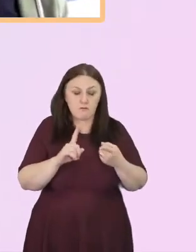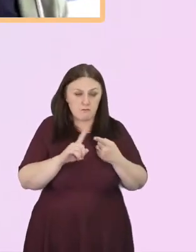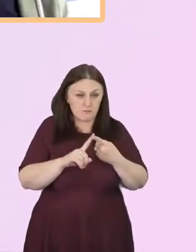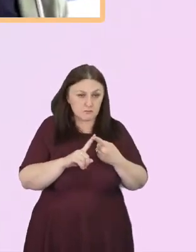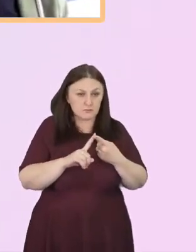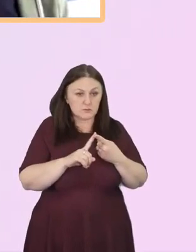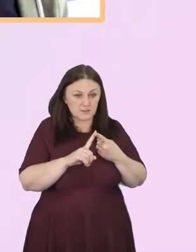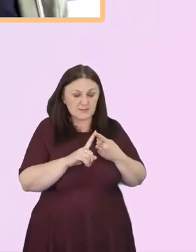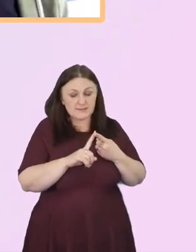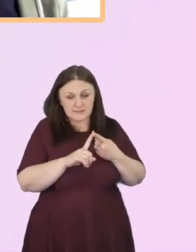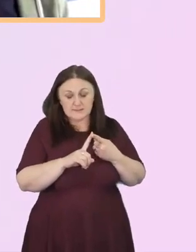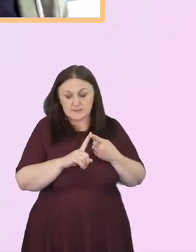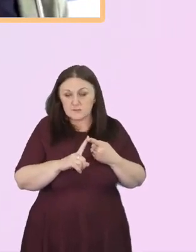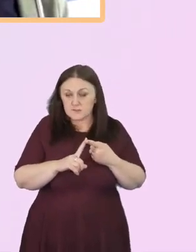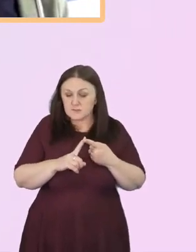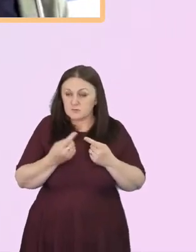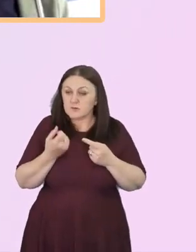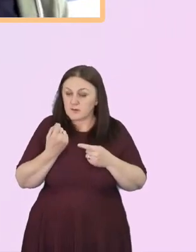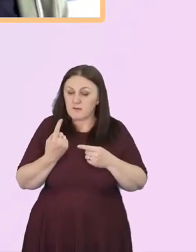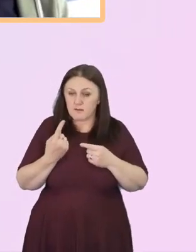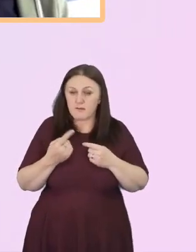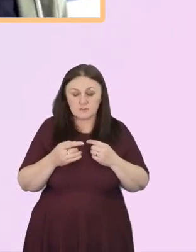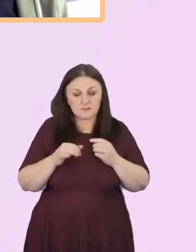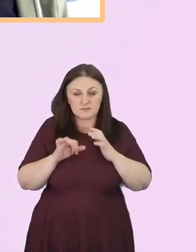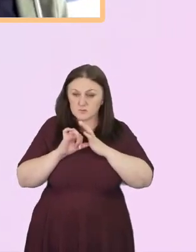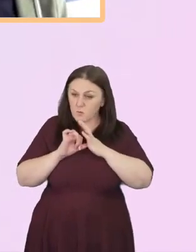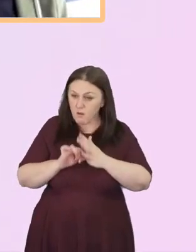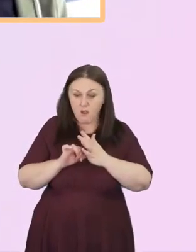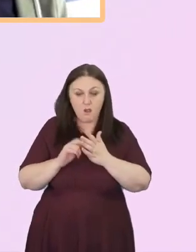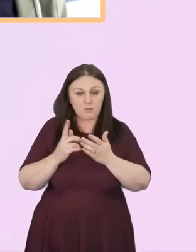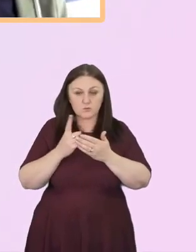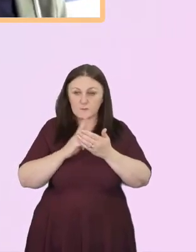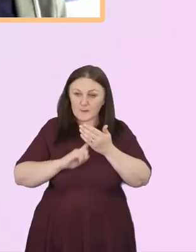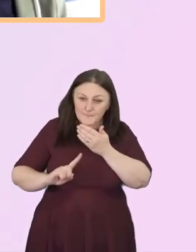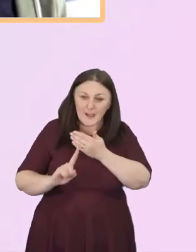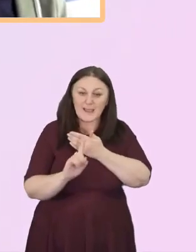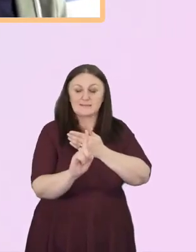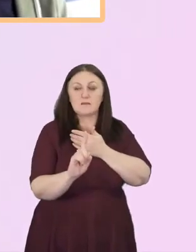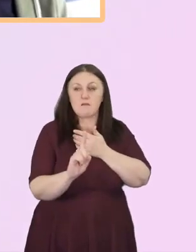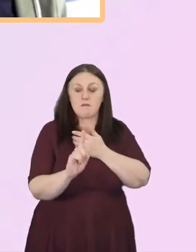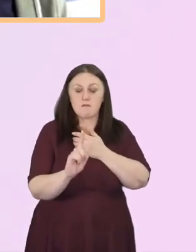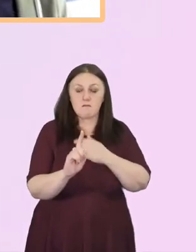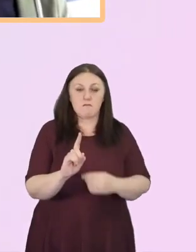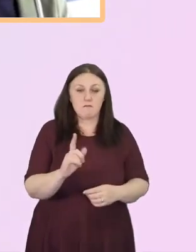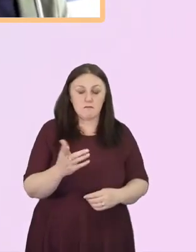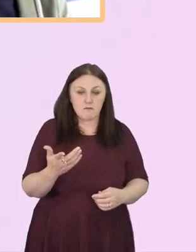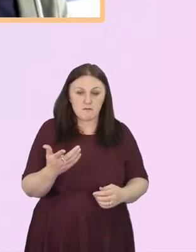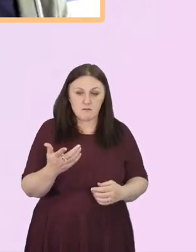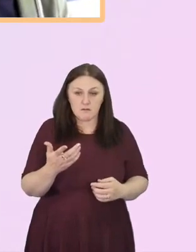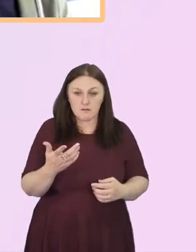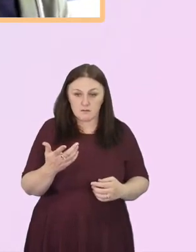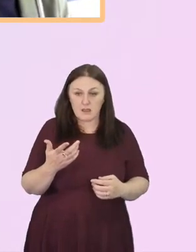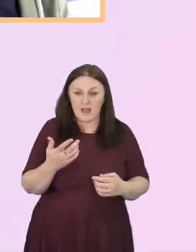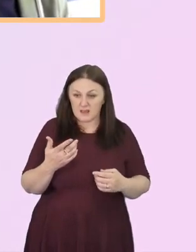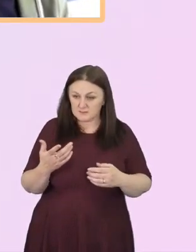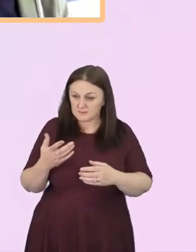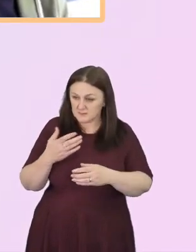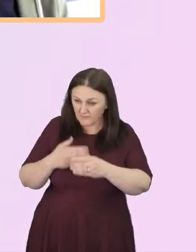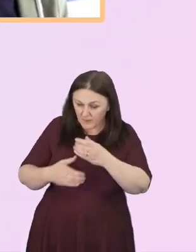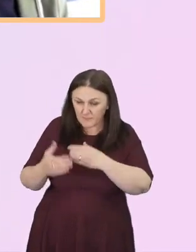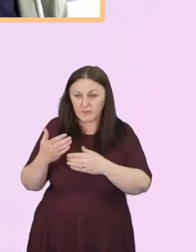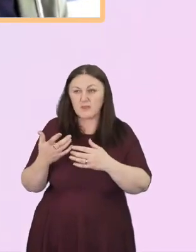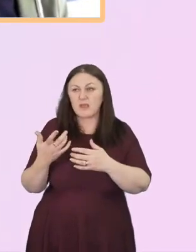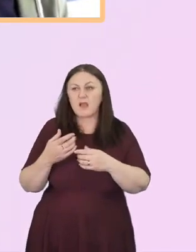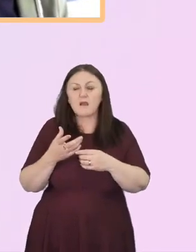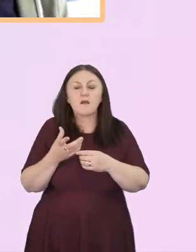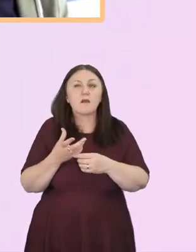to be the pioneer. And again, that comes down to empathy and things. But having an understanding of that, that, you know, you can set. So, I've heard